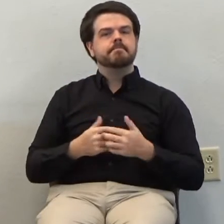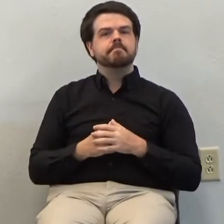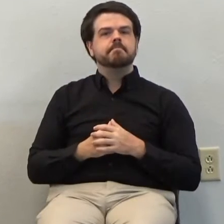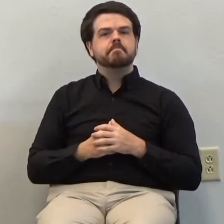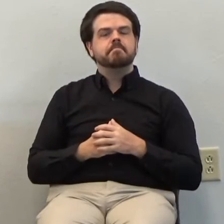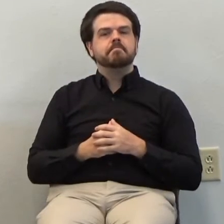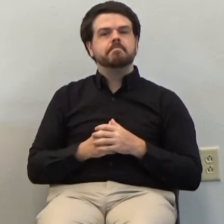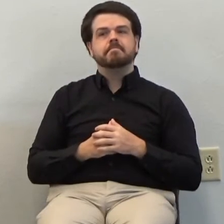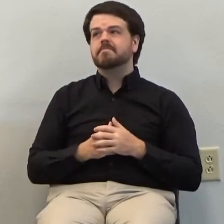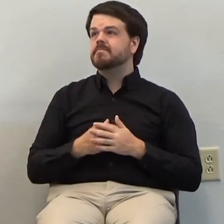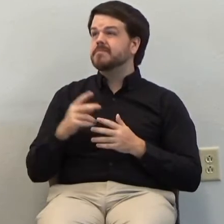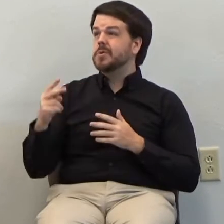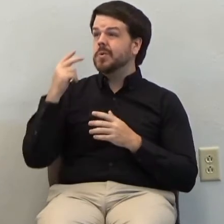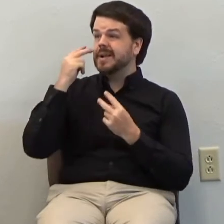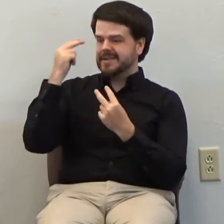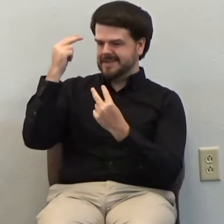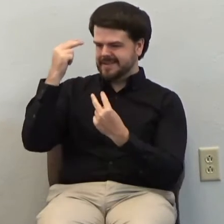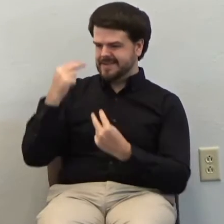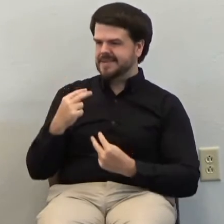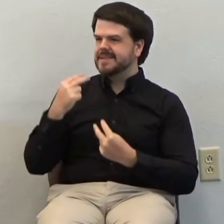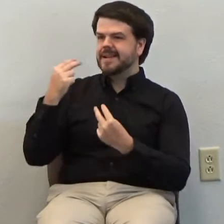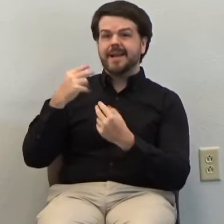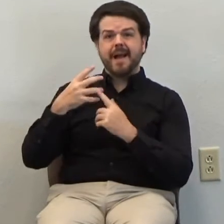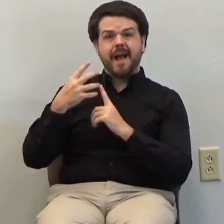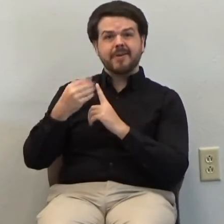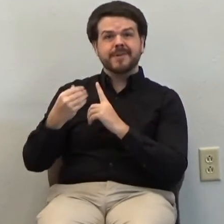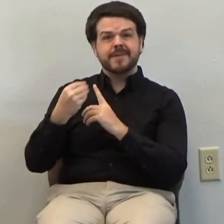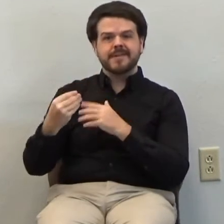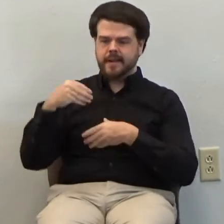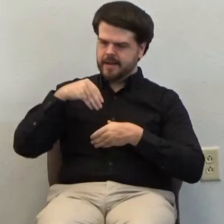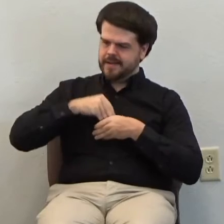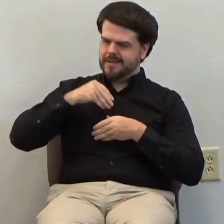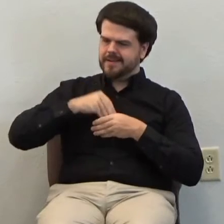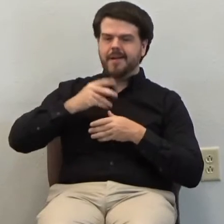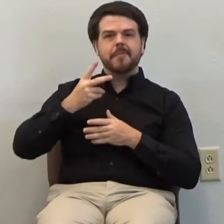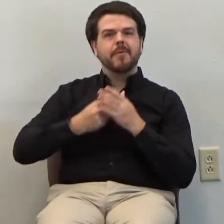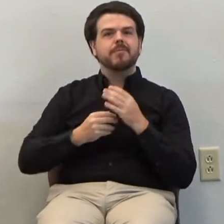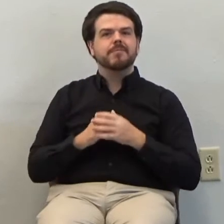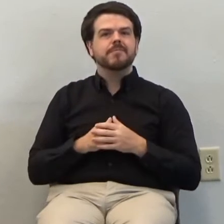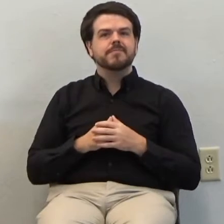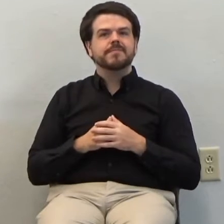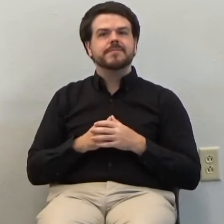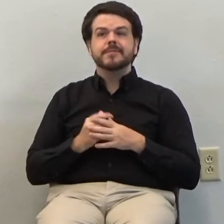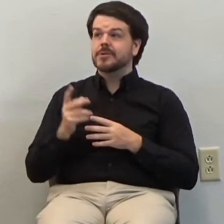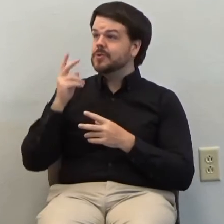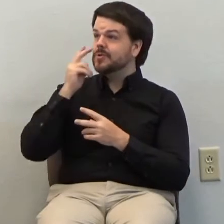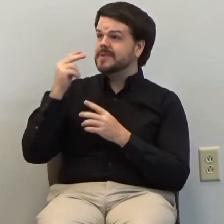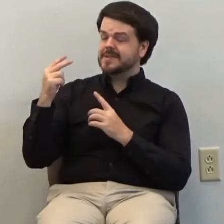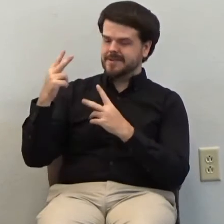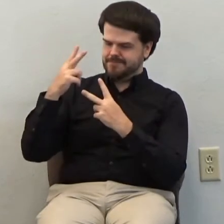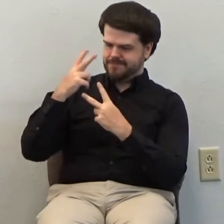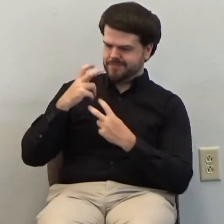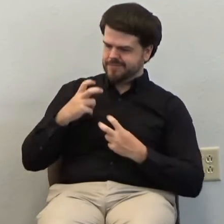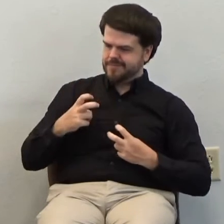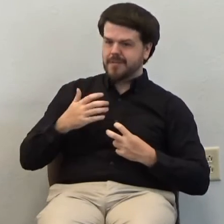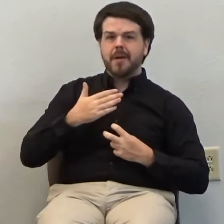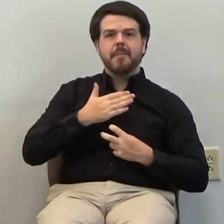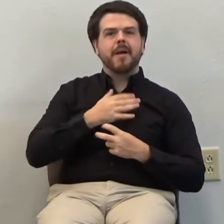You see beyond the outward actions. You see beyond the speech.